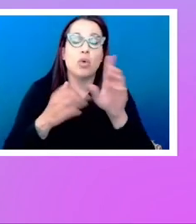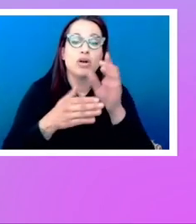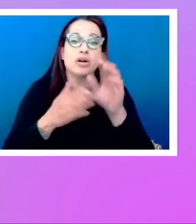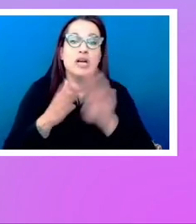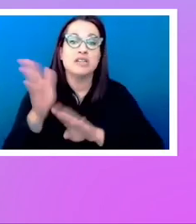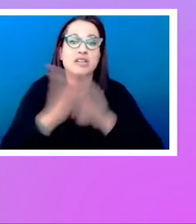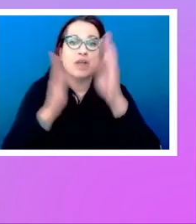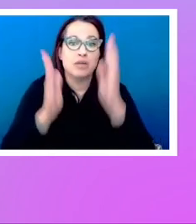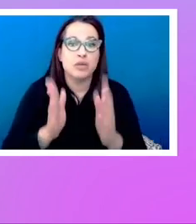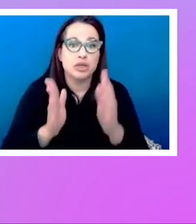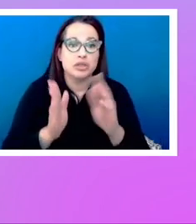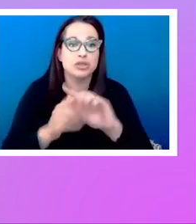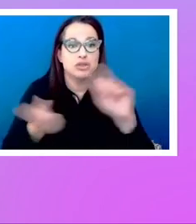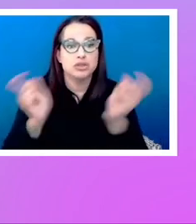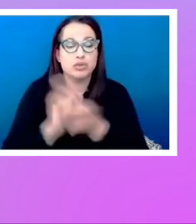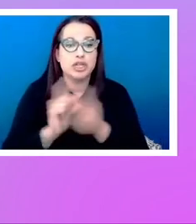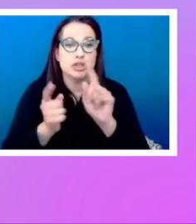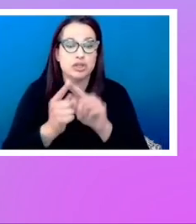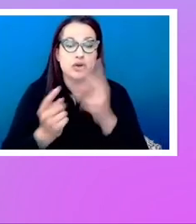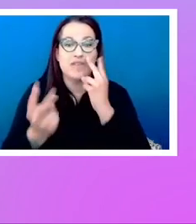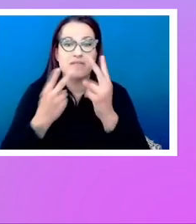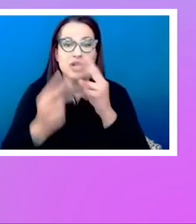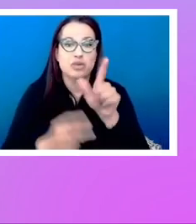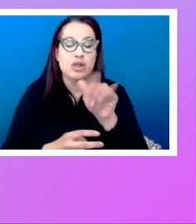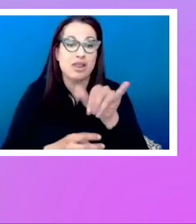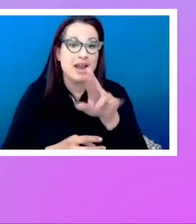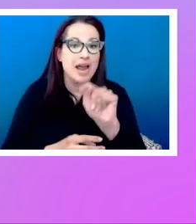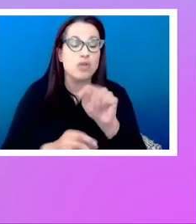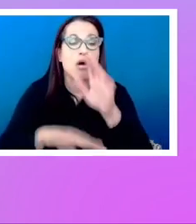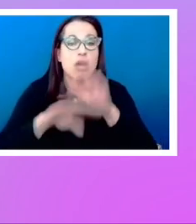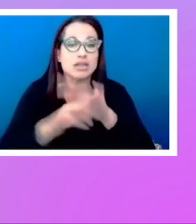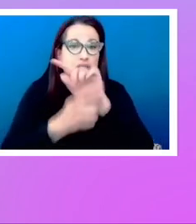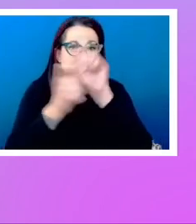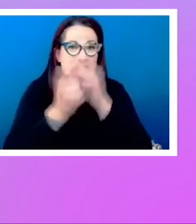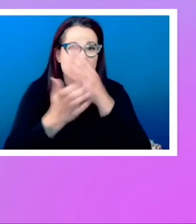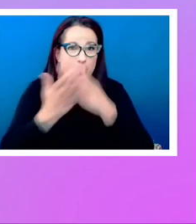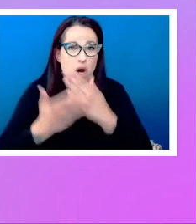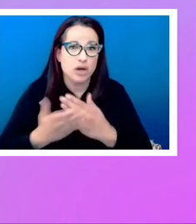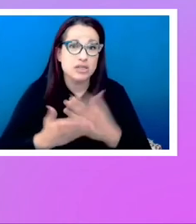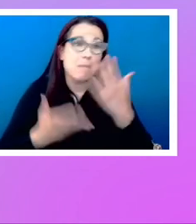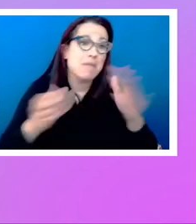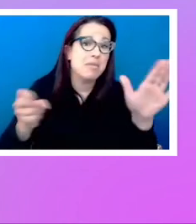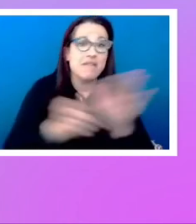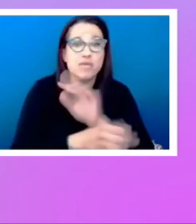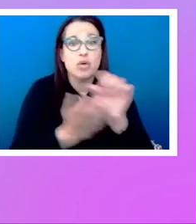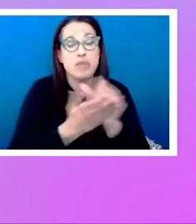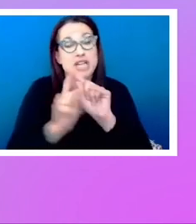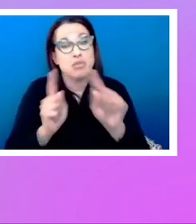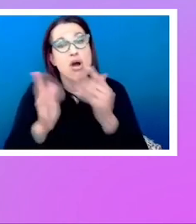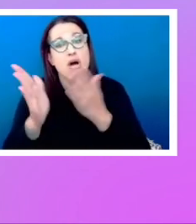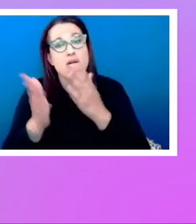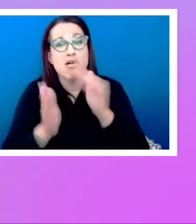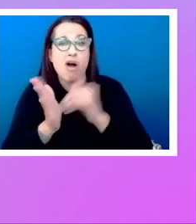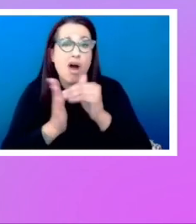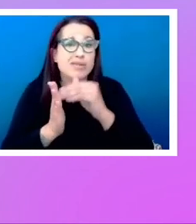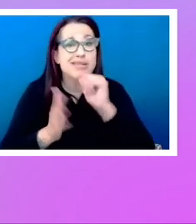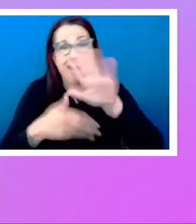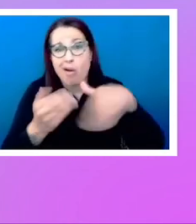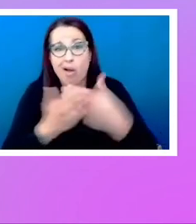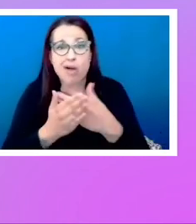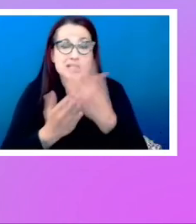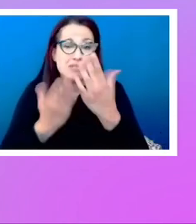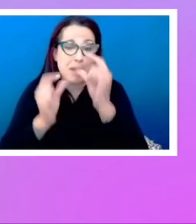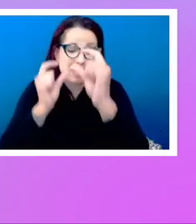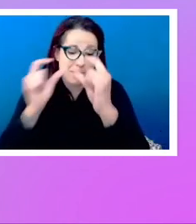visual layout on specific components, maybe a whole page sometimes, but often parts of the page, which would mean that if there was a part of your